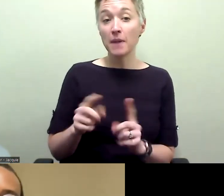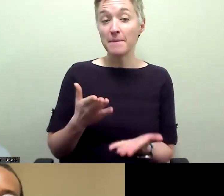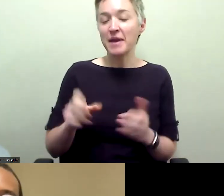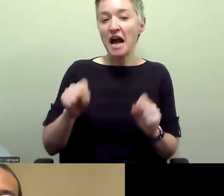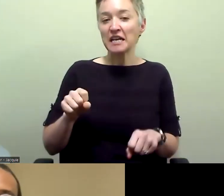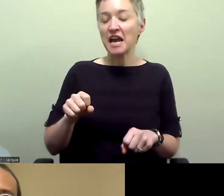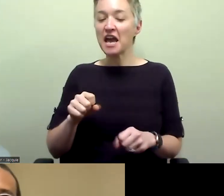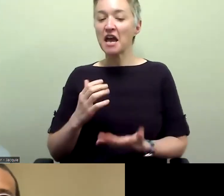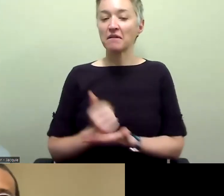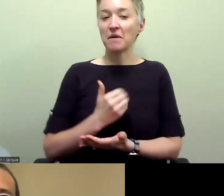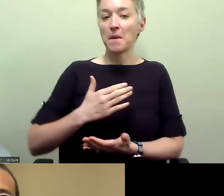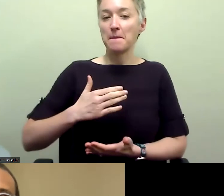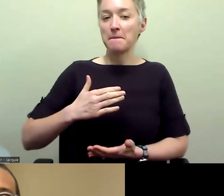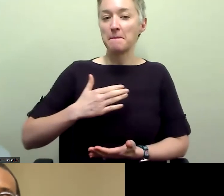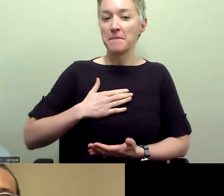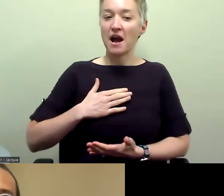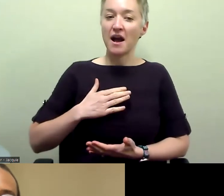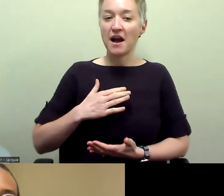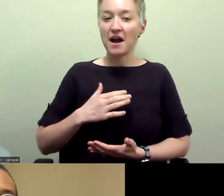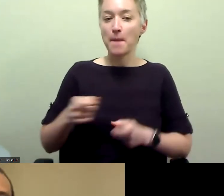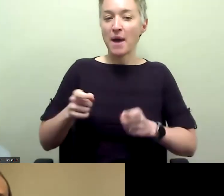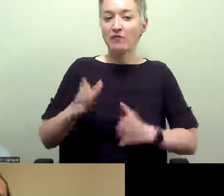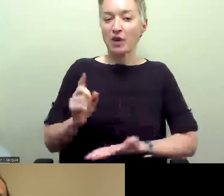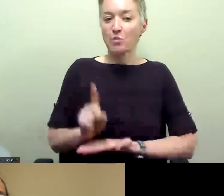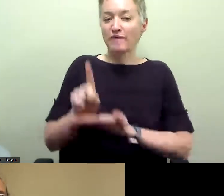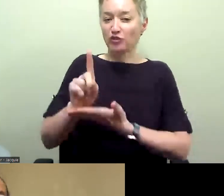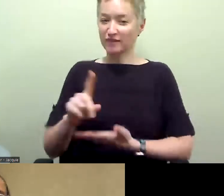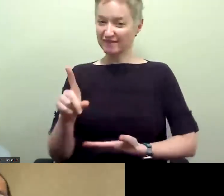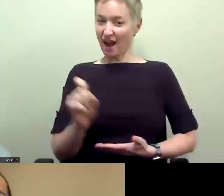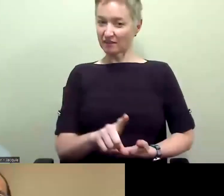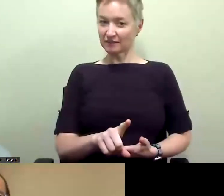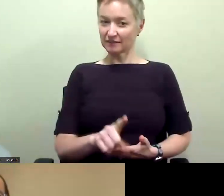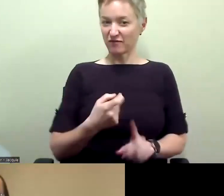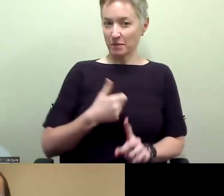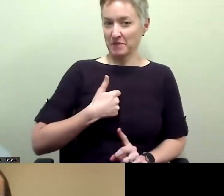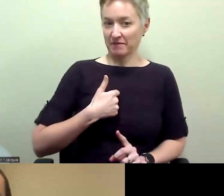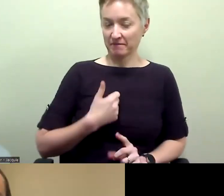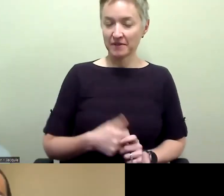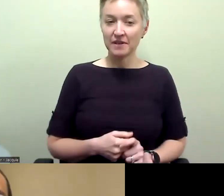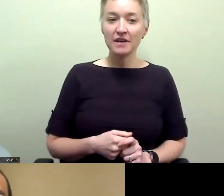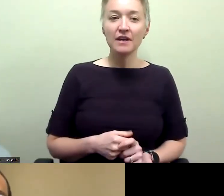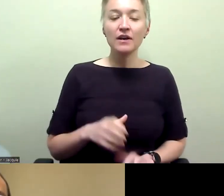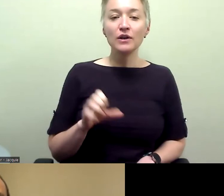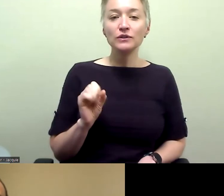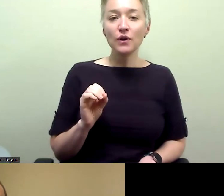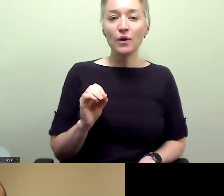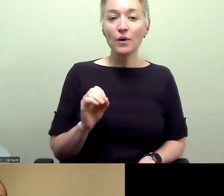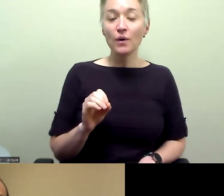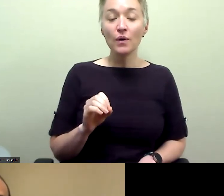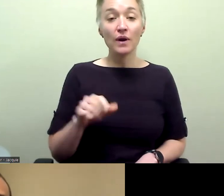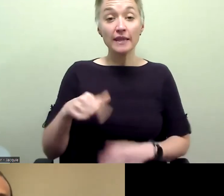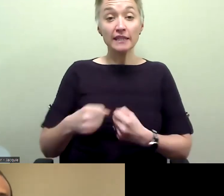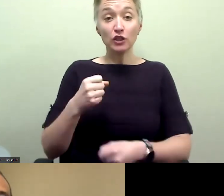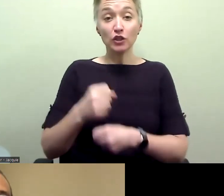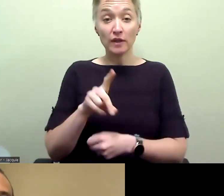privilege and ask a question or two myself, uh, just to round out things a little bit more. So the DICE series this year is